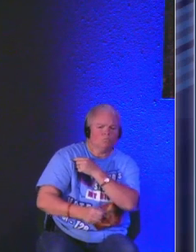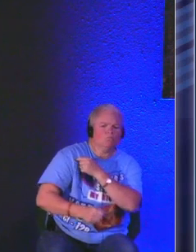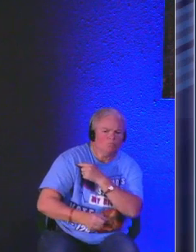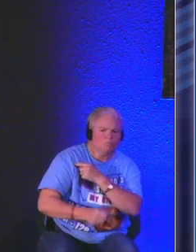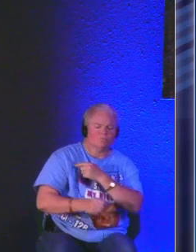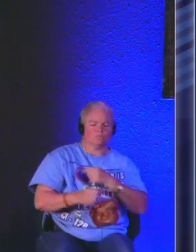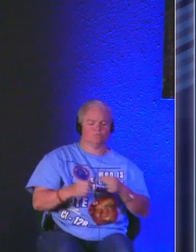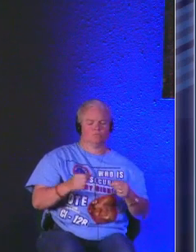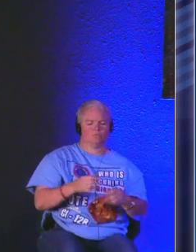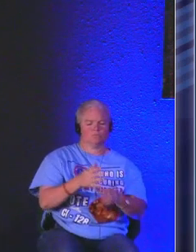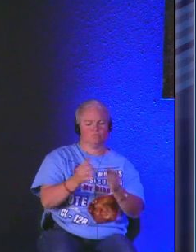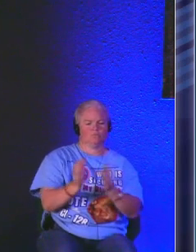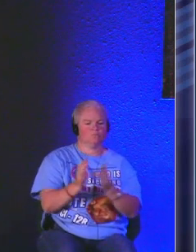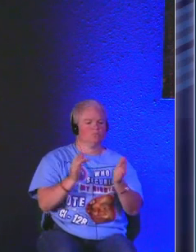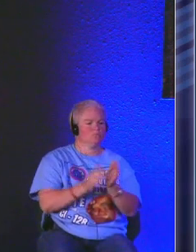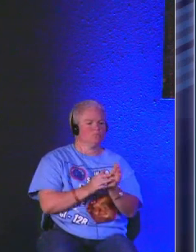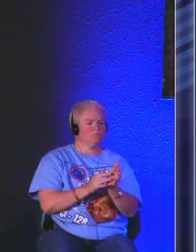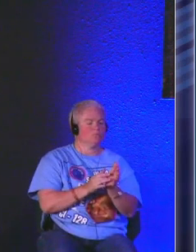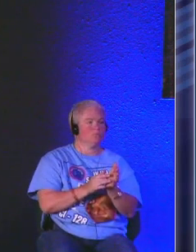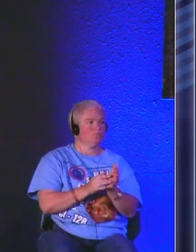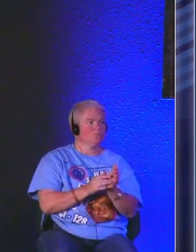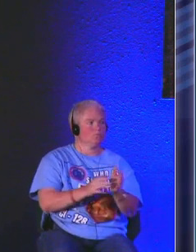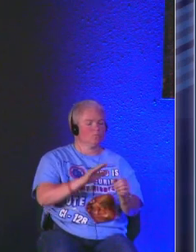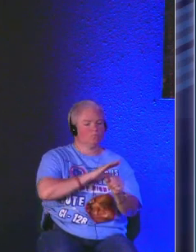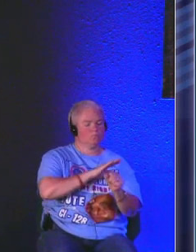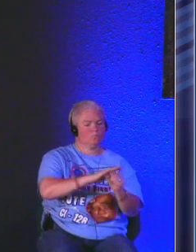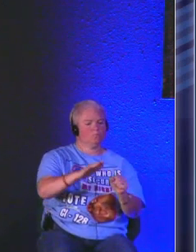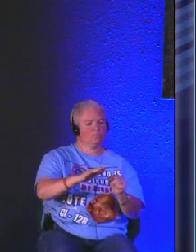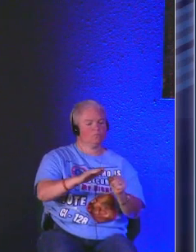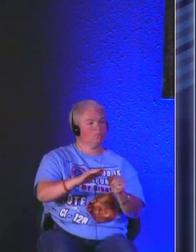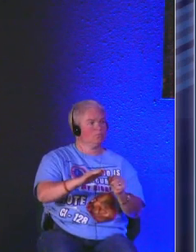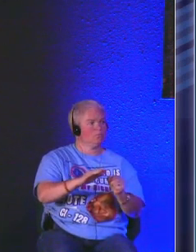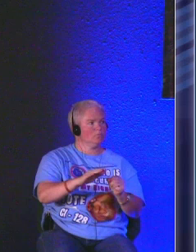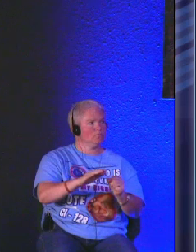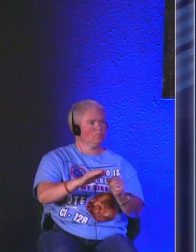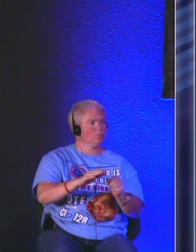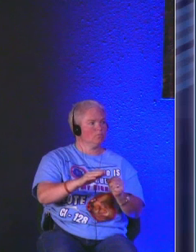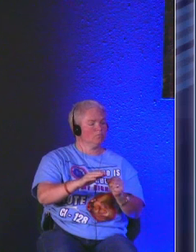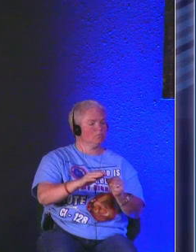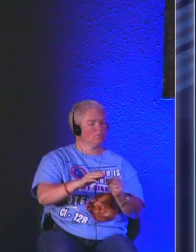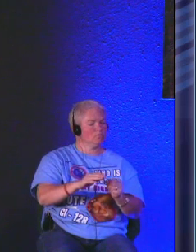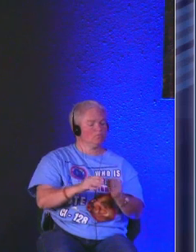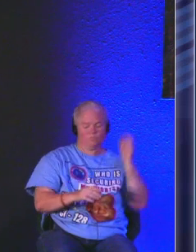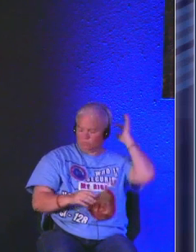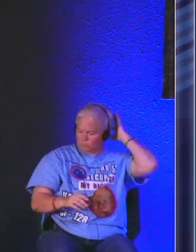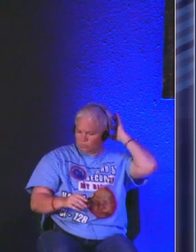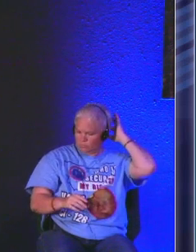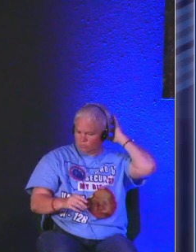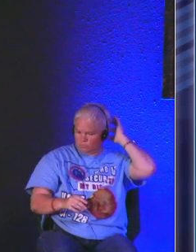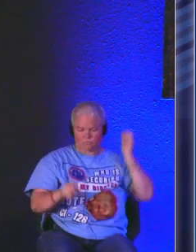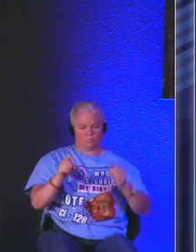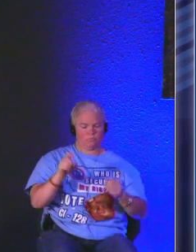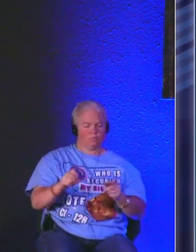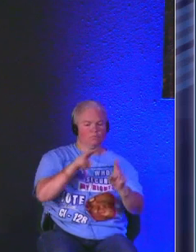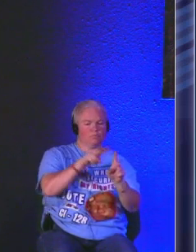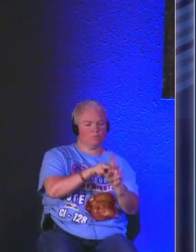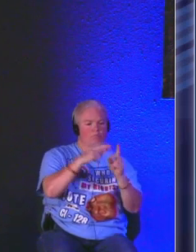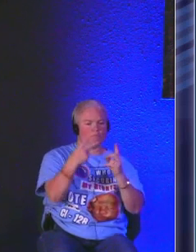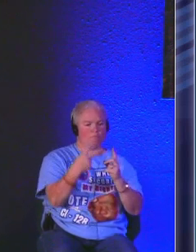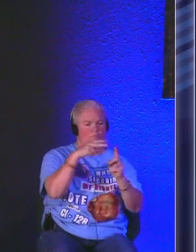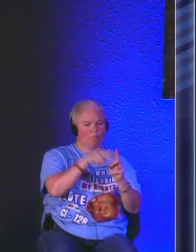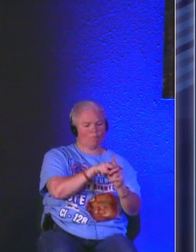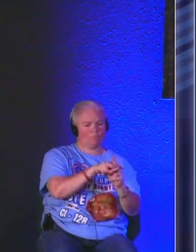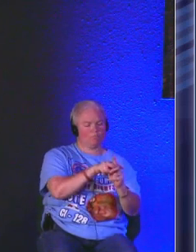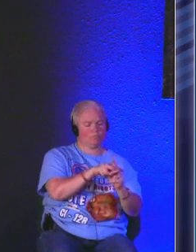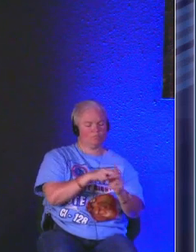hard when we have Jesus and we're we're completely just committed to him it changes our perspective on